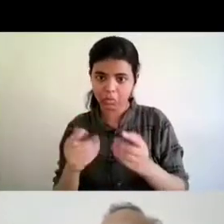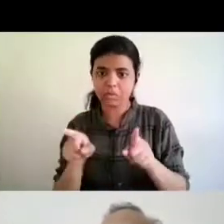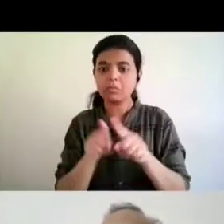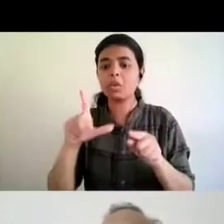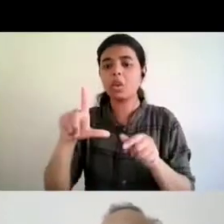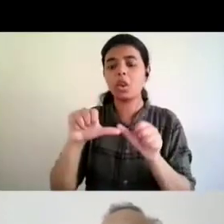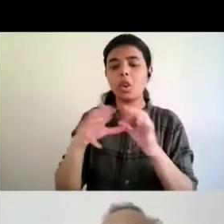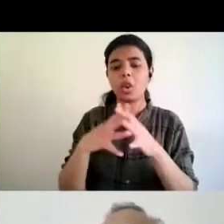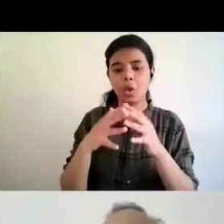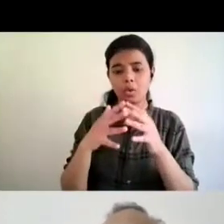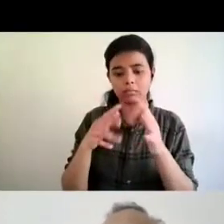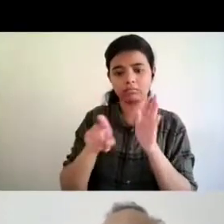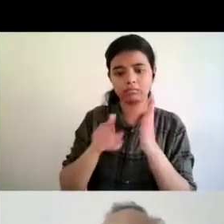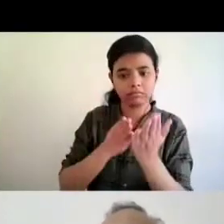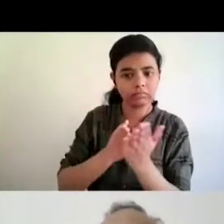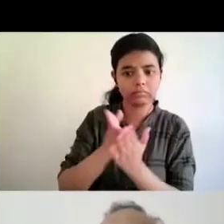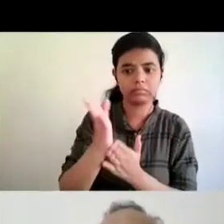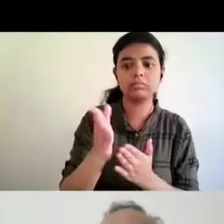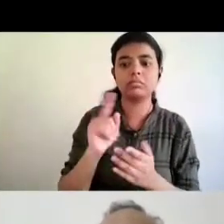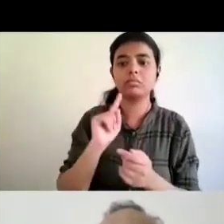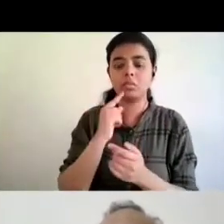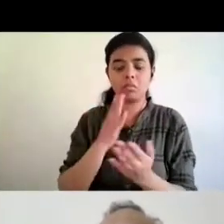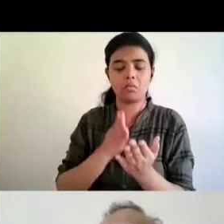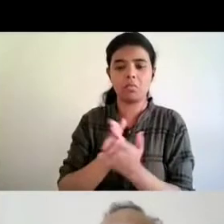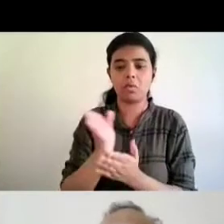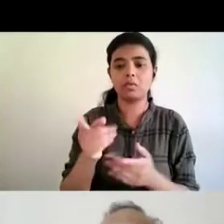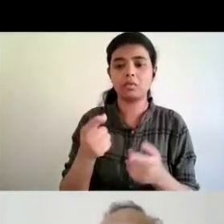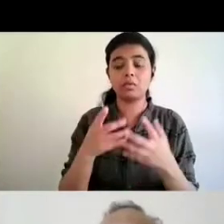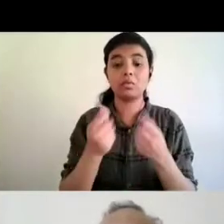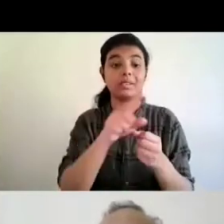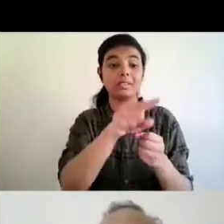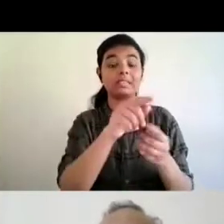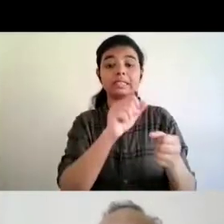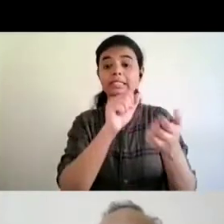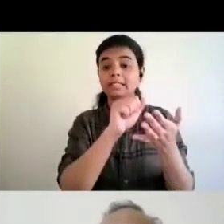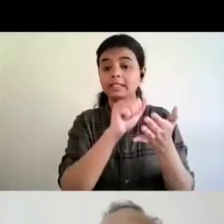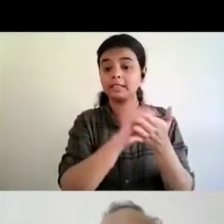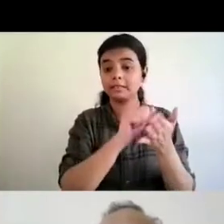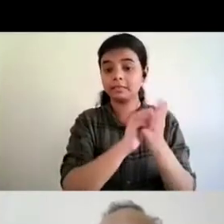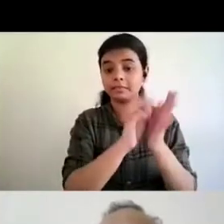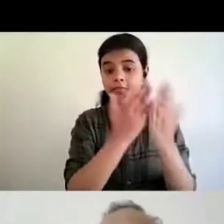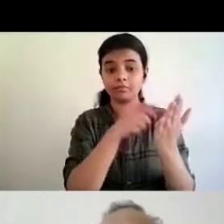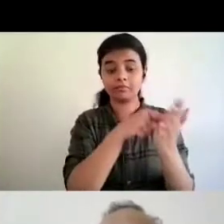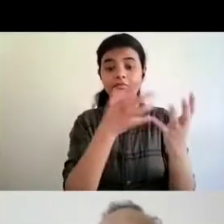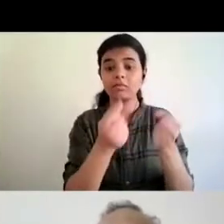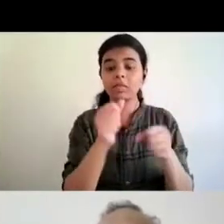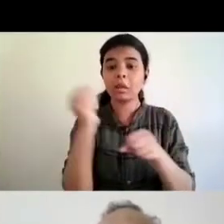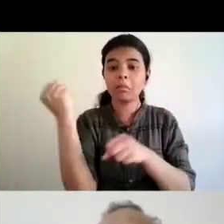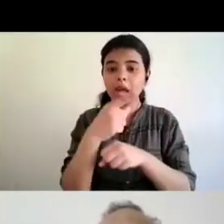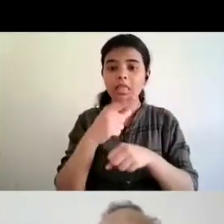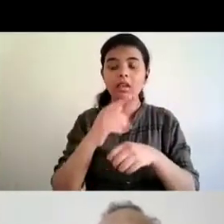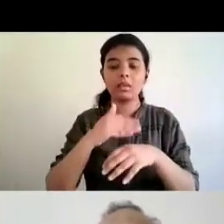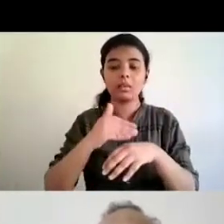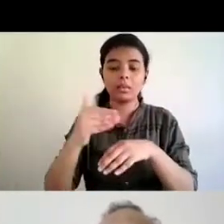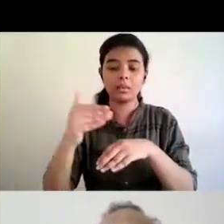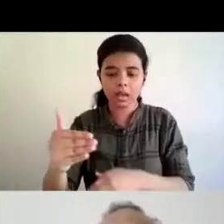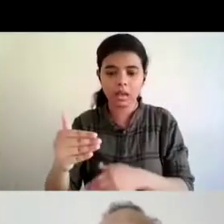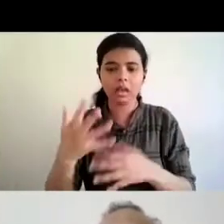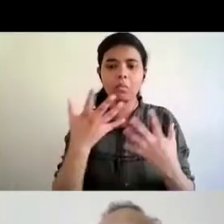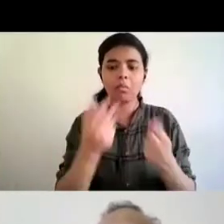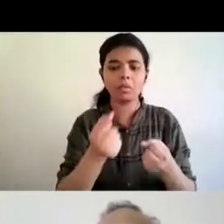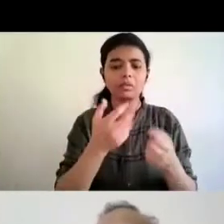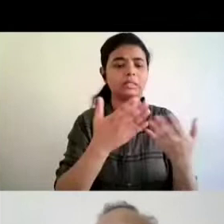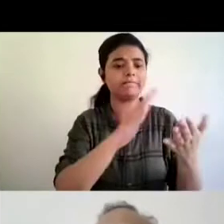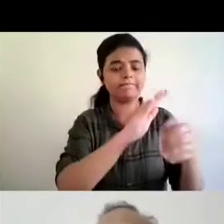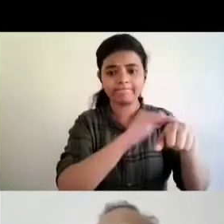wait for and chase uh copyright owners for months to be able to get a permission to convert that book into accessible format